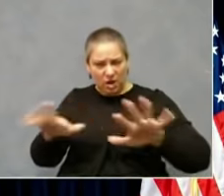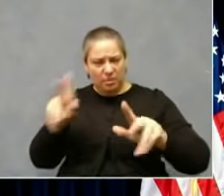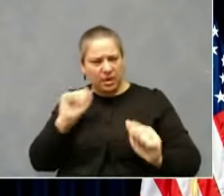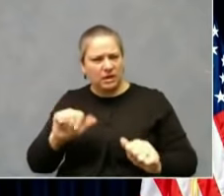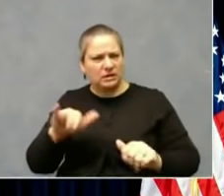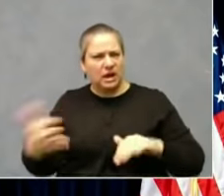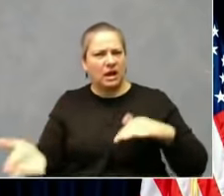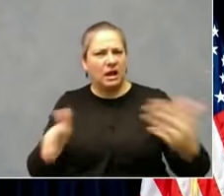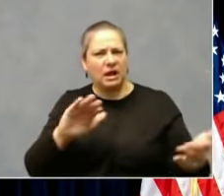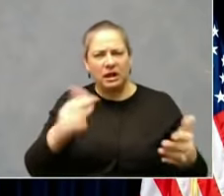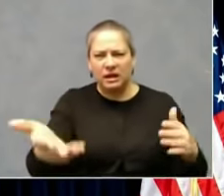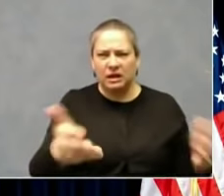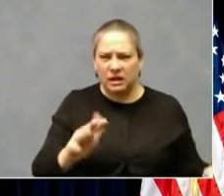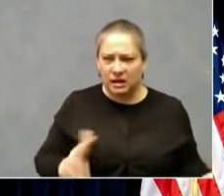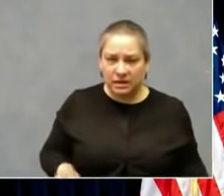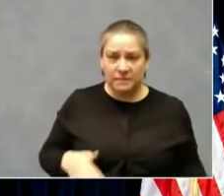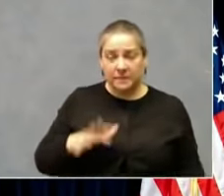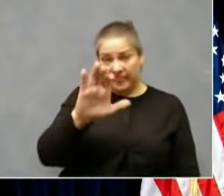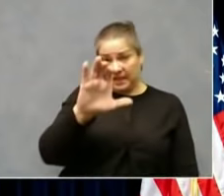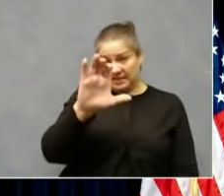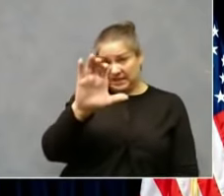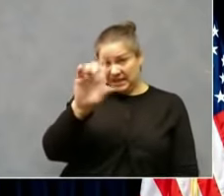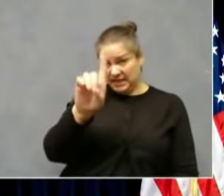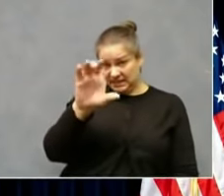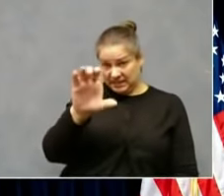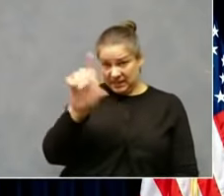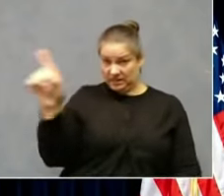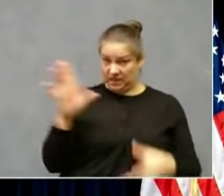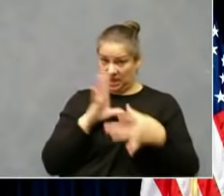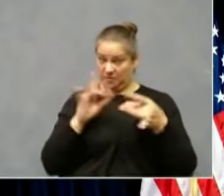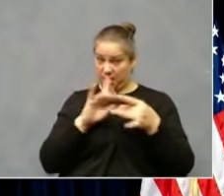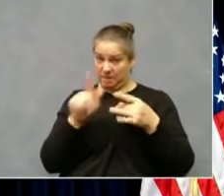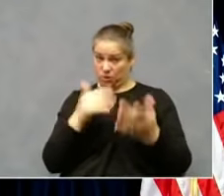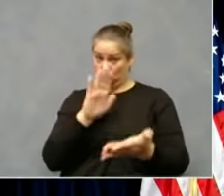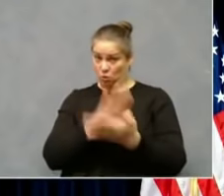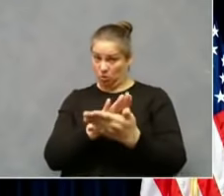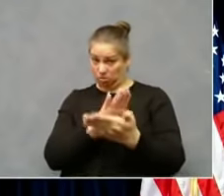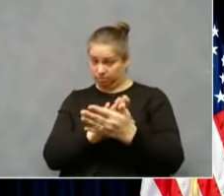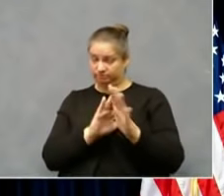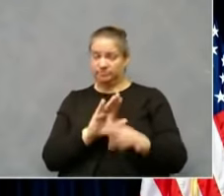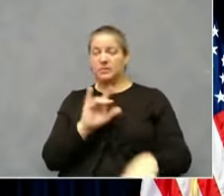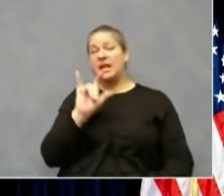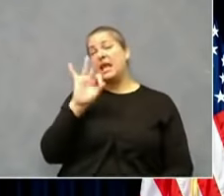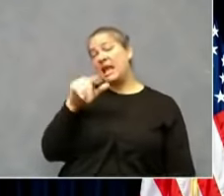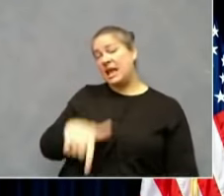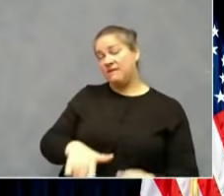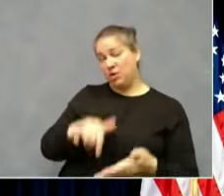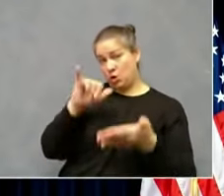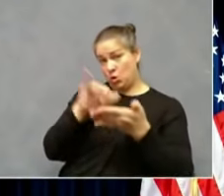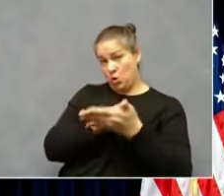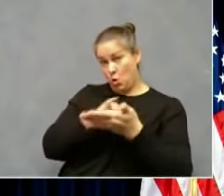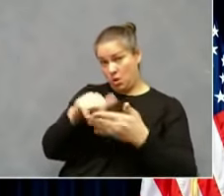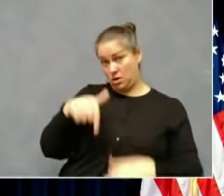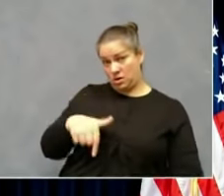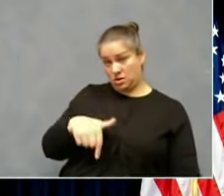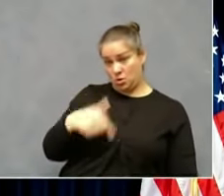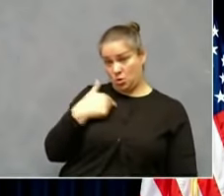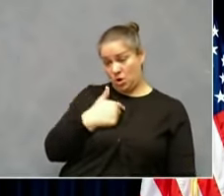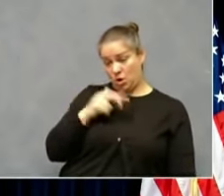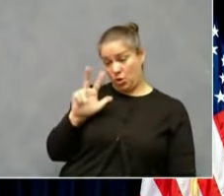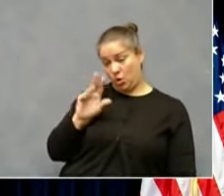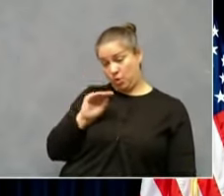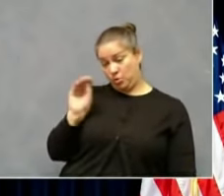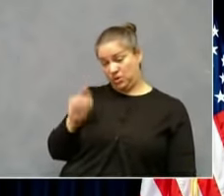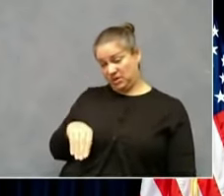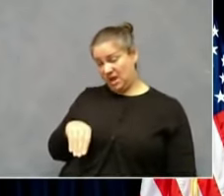comments on schools, if this were New York, and we had a 3% positivity rate, we would have never taken